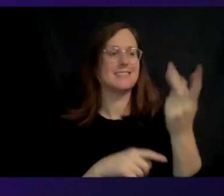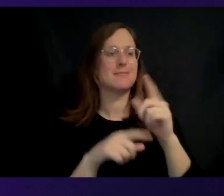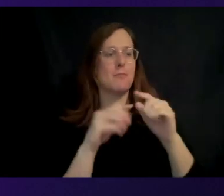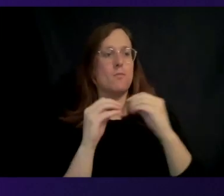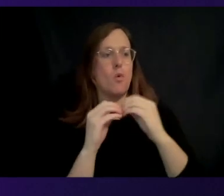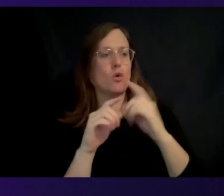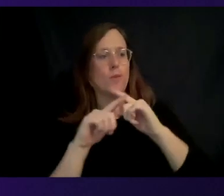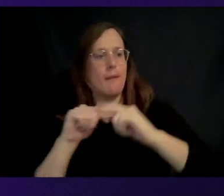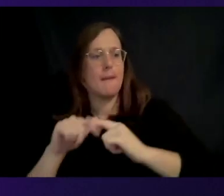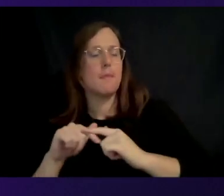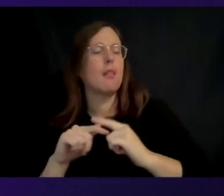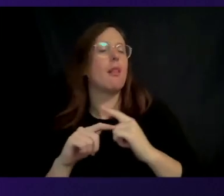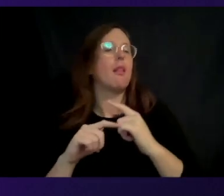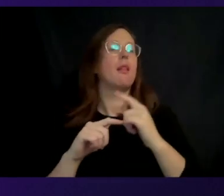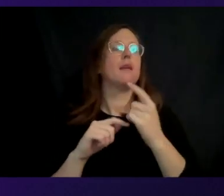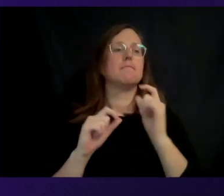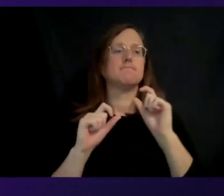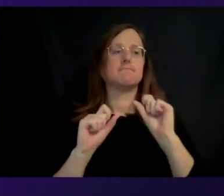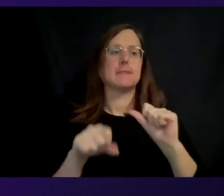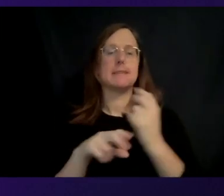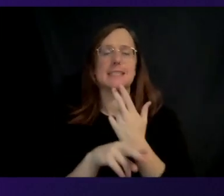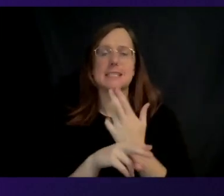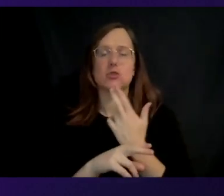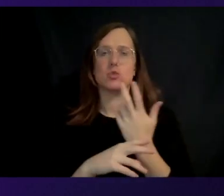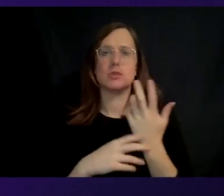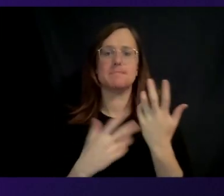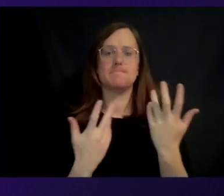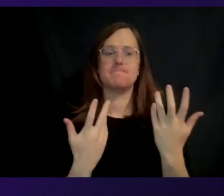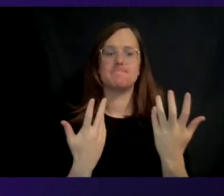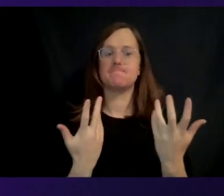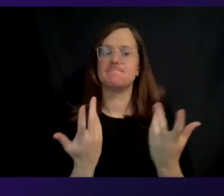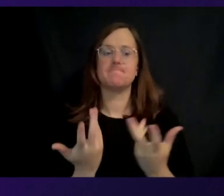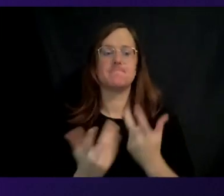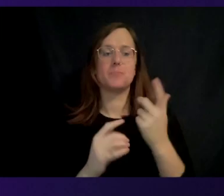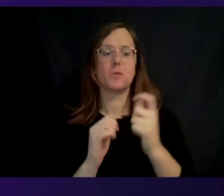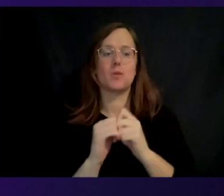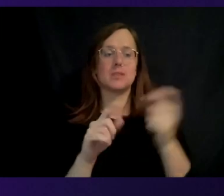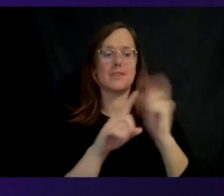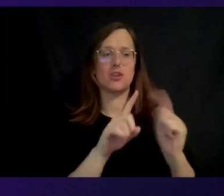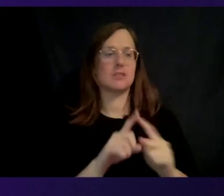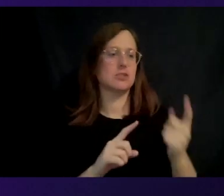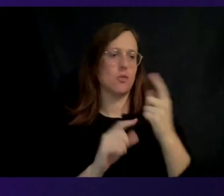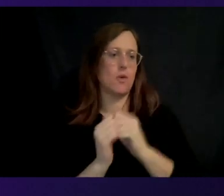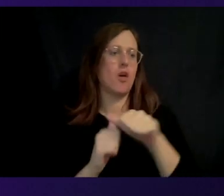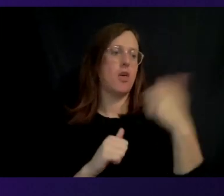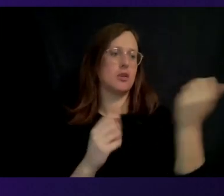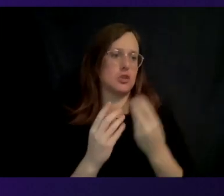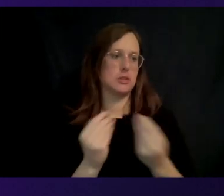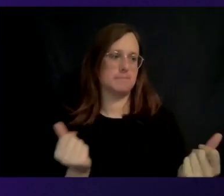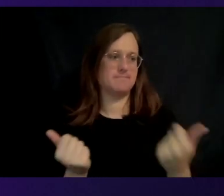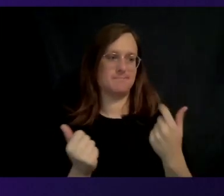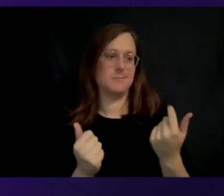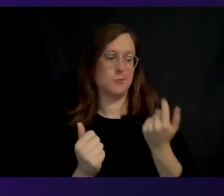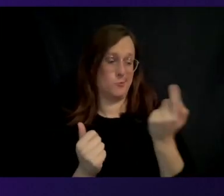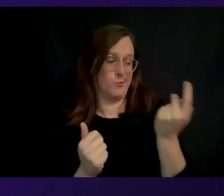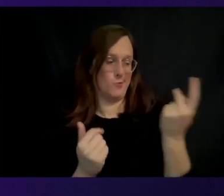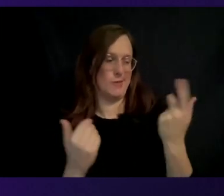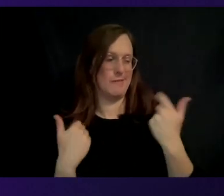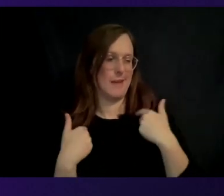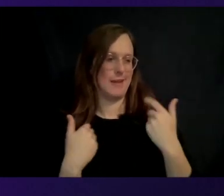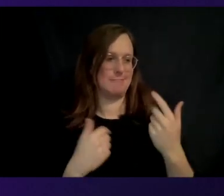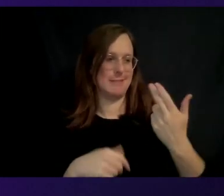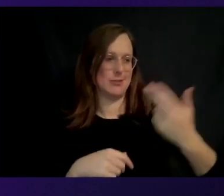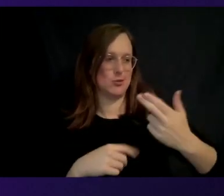EC2 instances than in alternative solutions. So now, we've had a long history together at Annapurna and